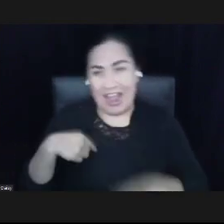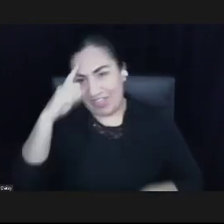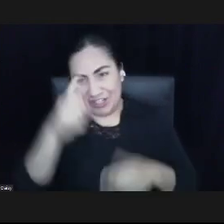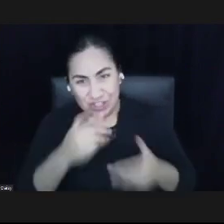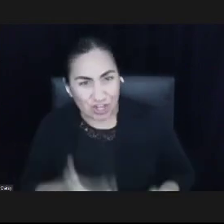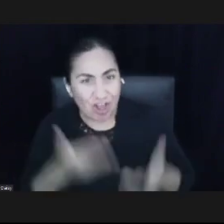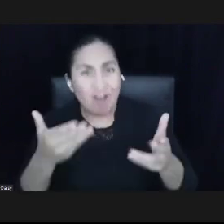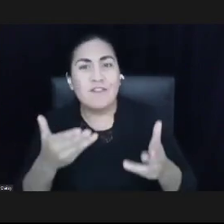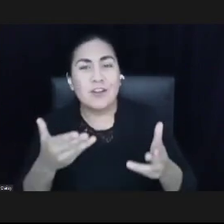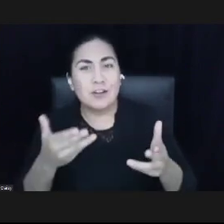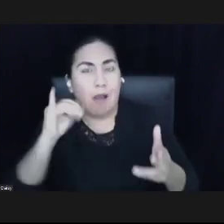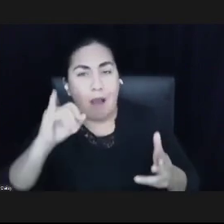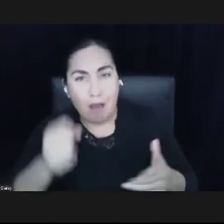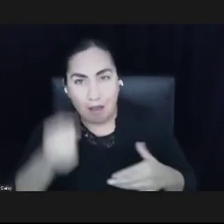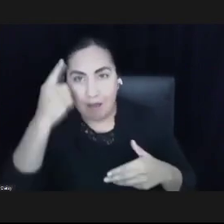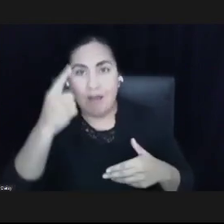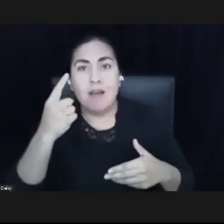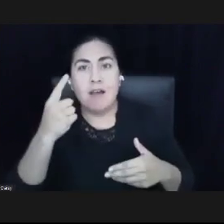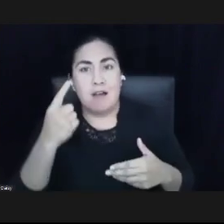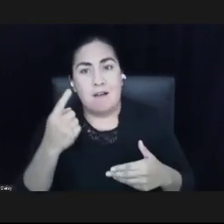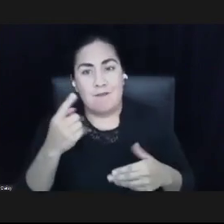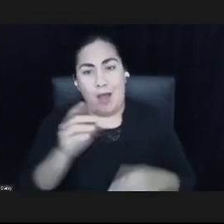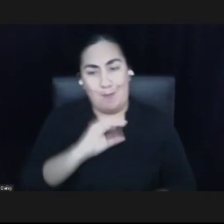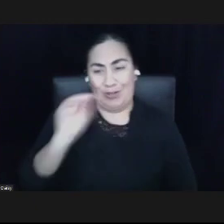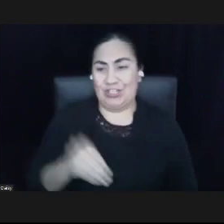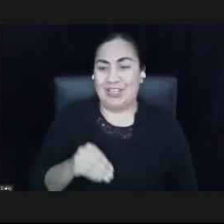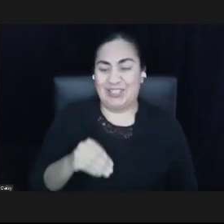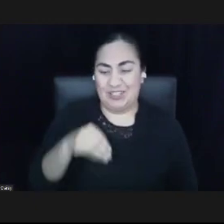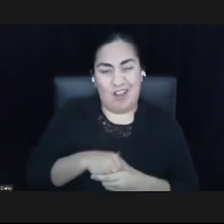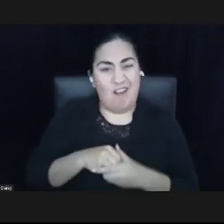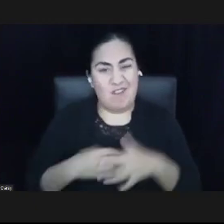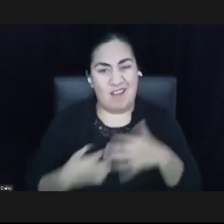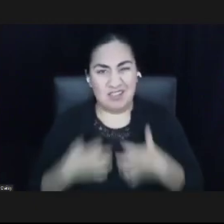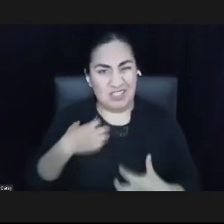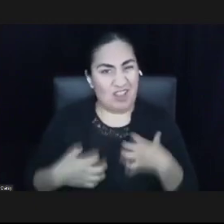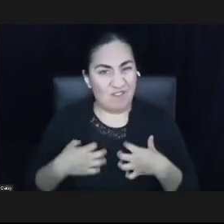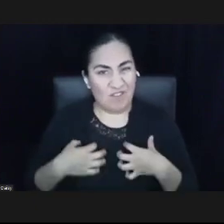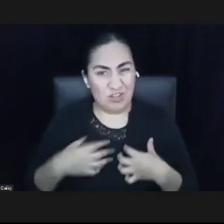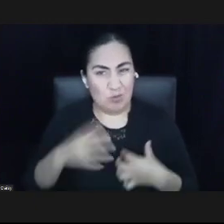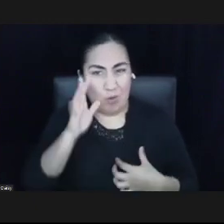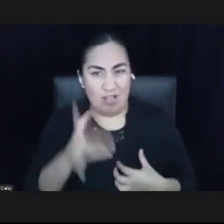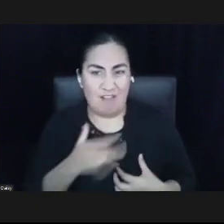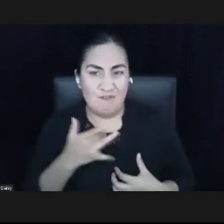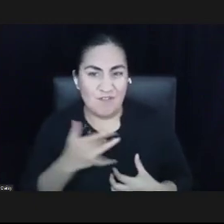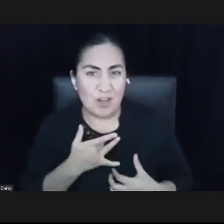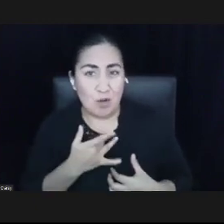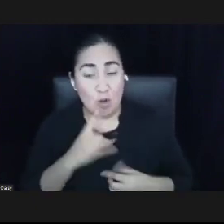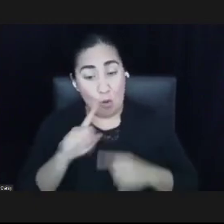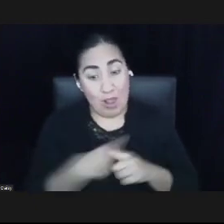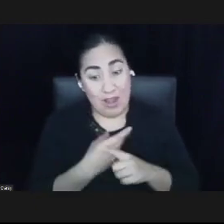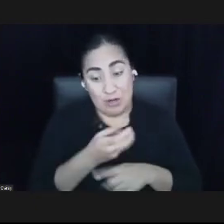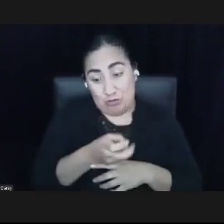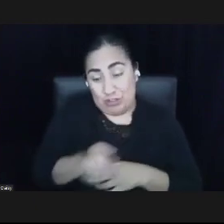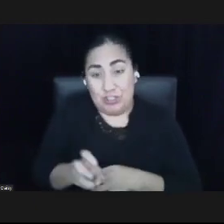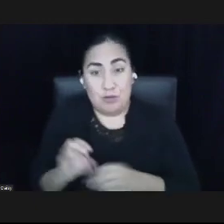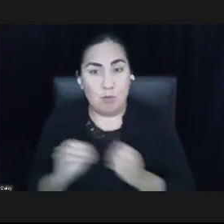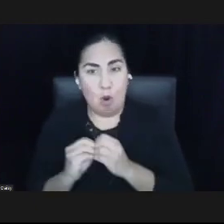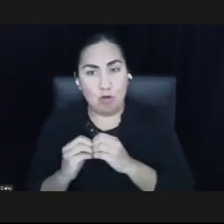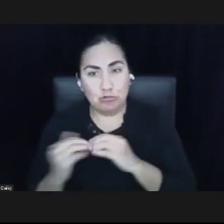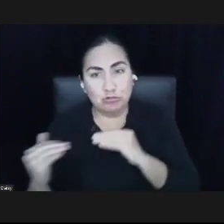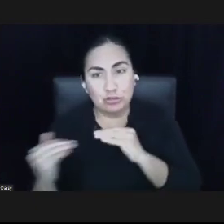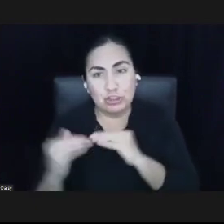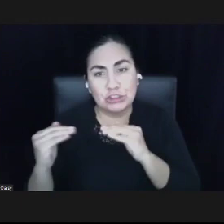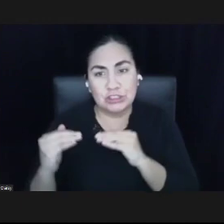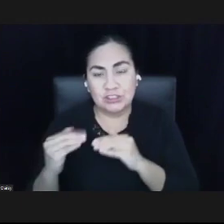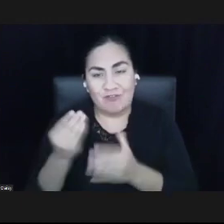of discomfort that one may feel when transitioning into more justice funding. And your